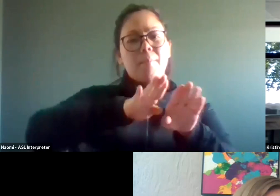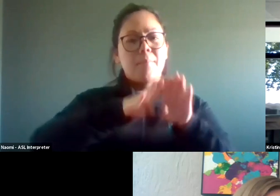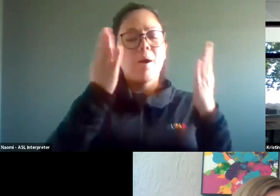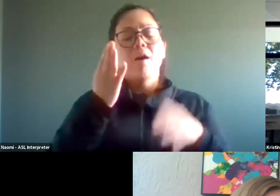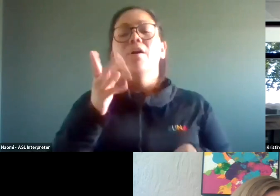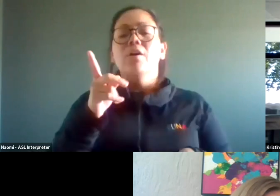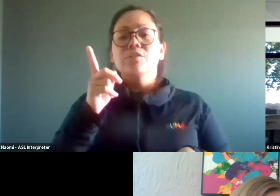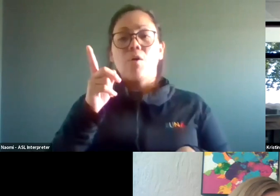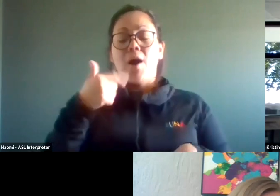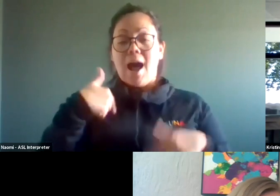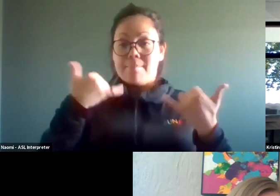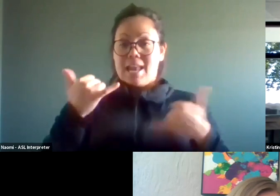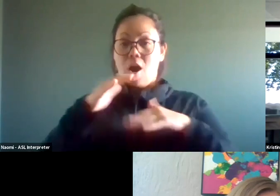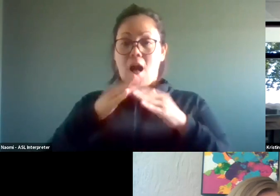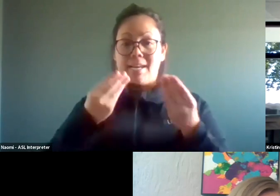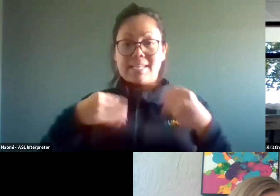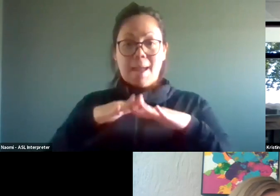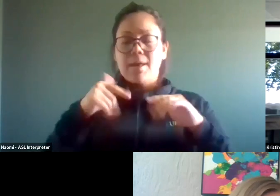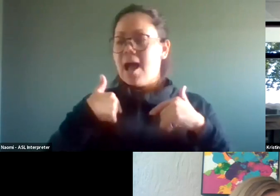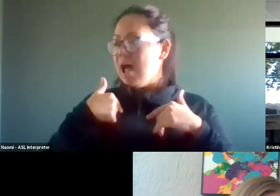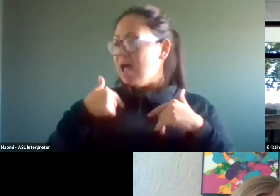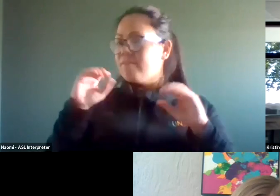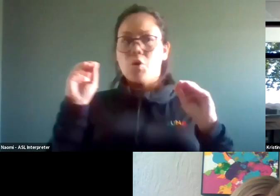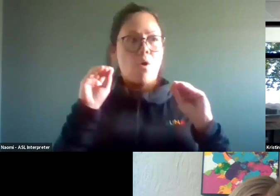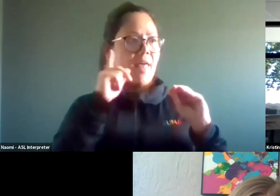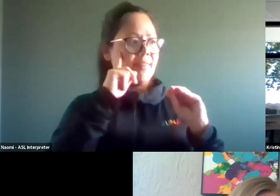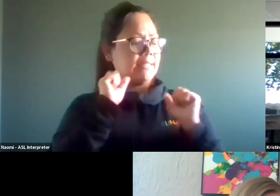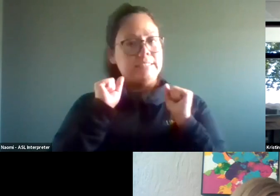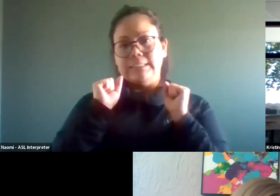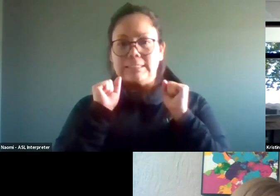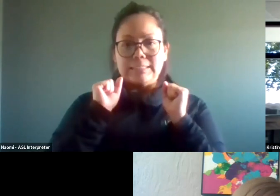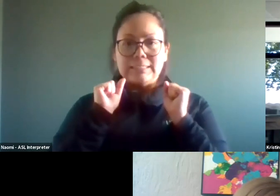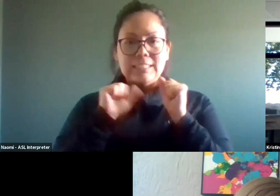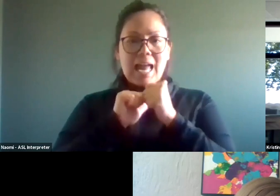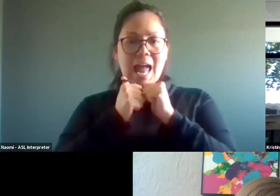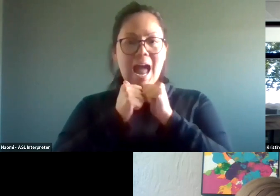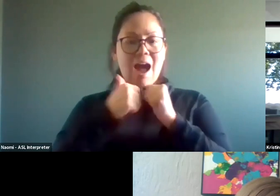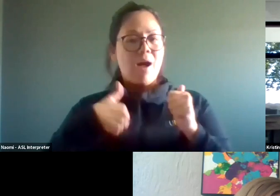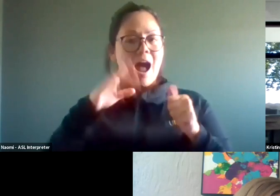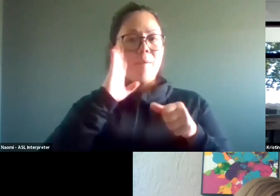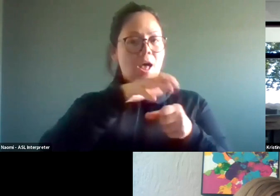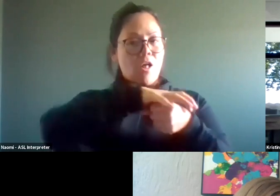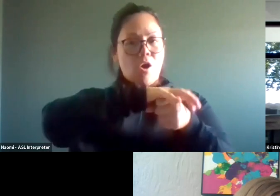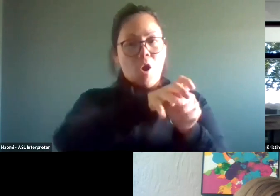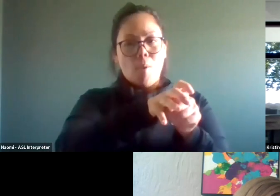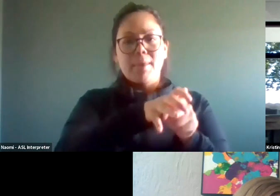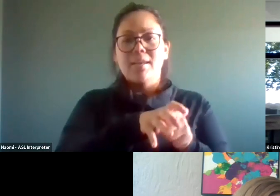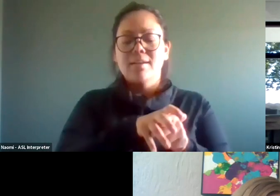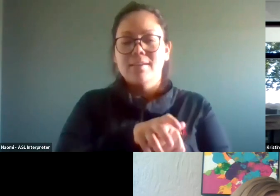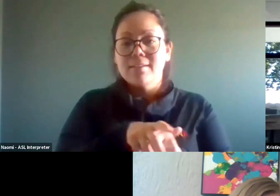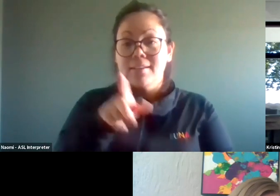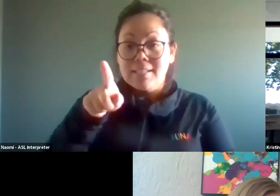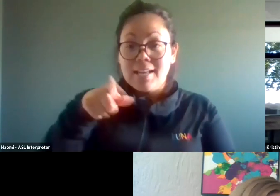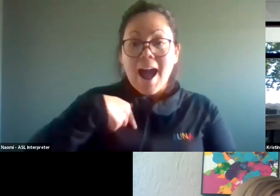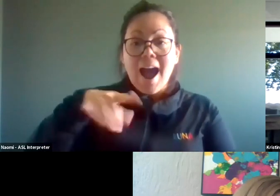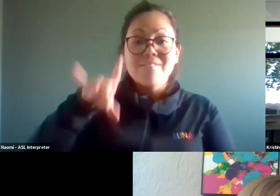at school, I'm on campus and I don't have anything. So I'm like, okay, how am I going to this, how am I going to get the soda bottle open? So I found